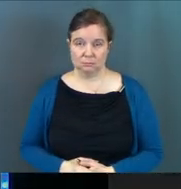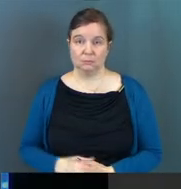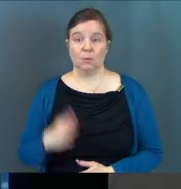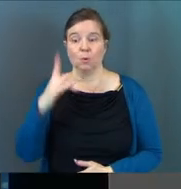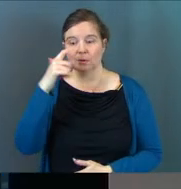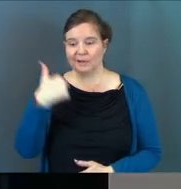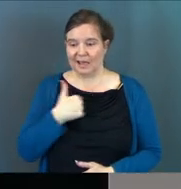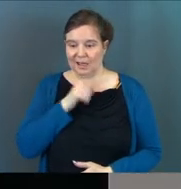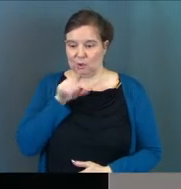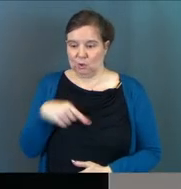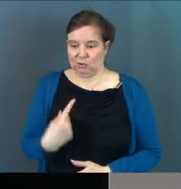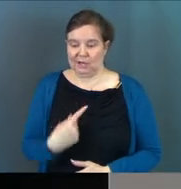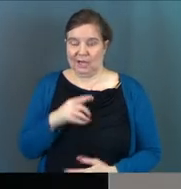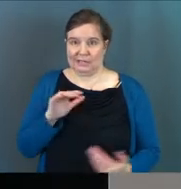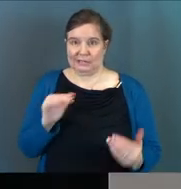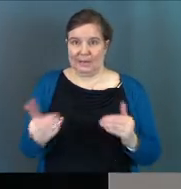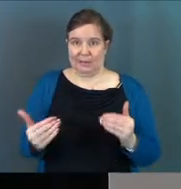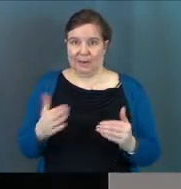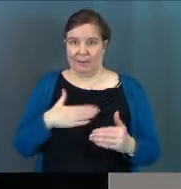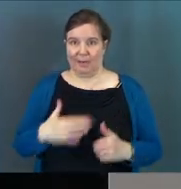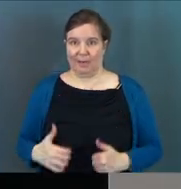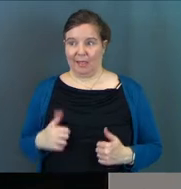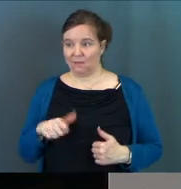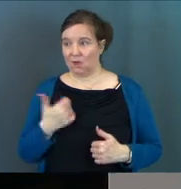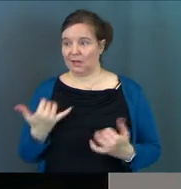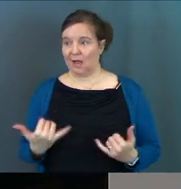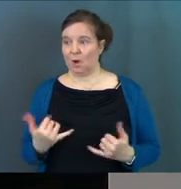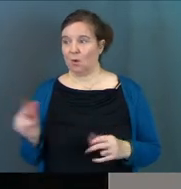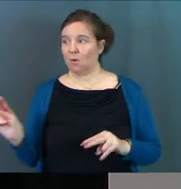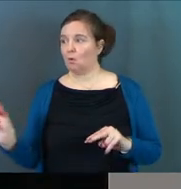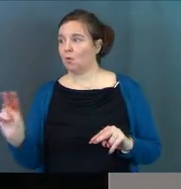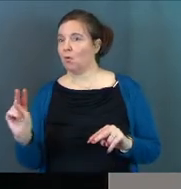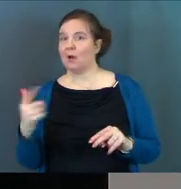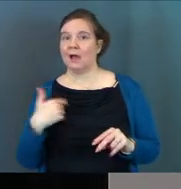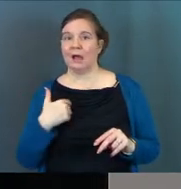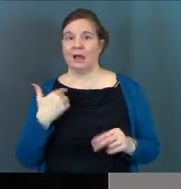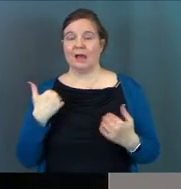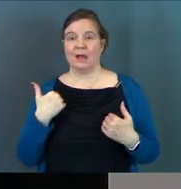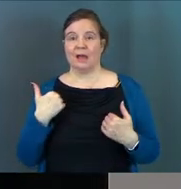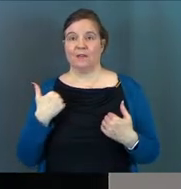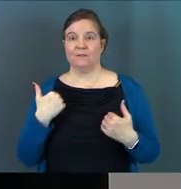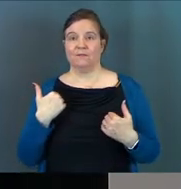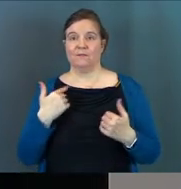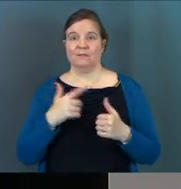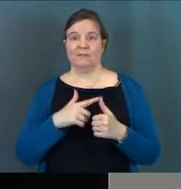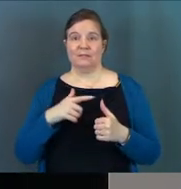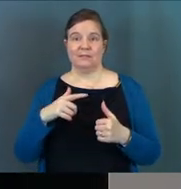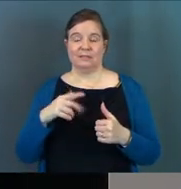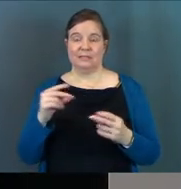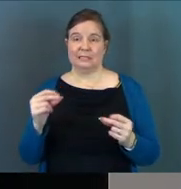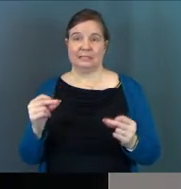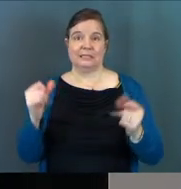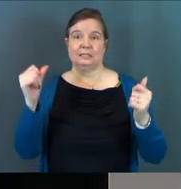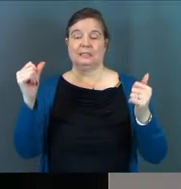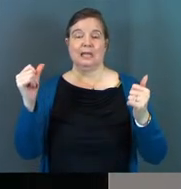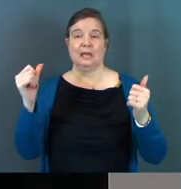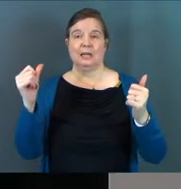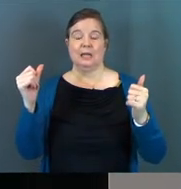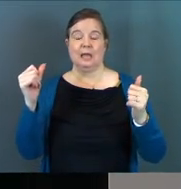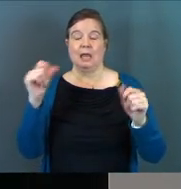Because I don't just compare my life to others anymore. I have got instantaneous